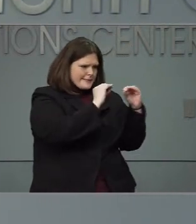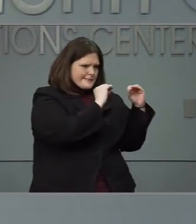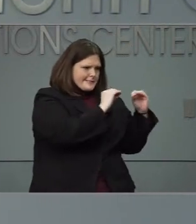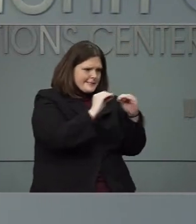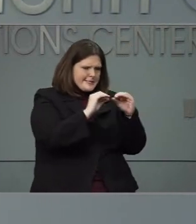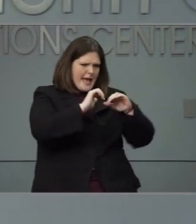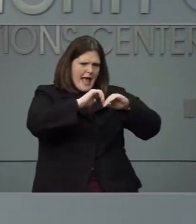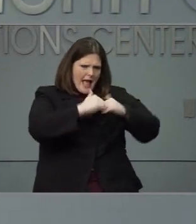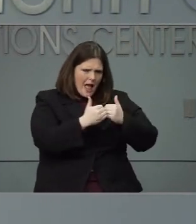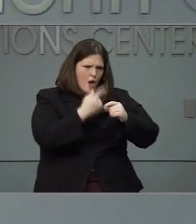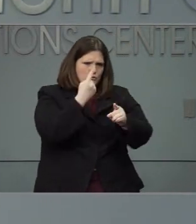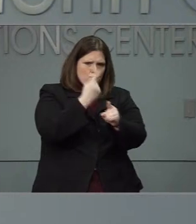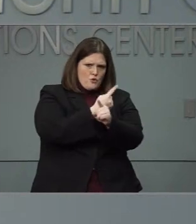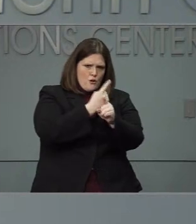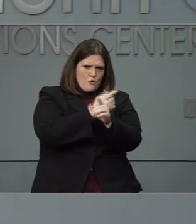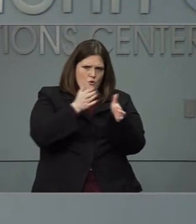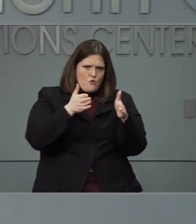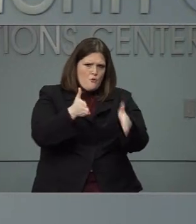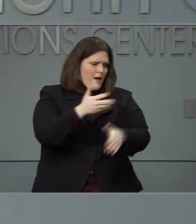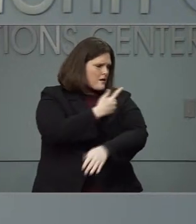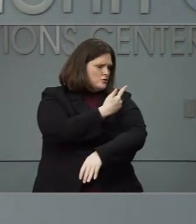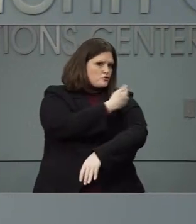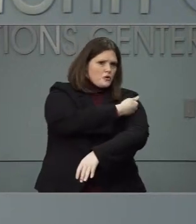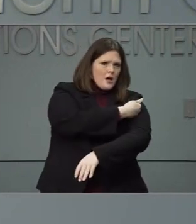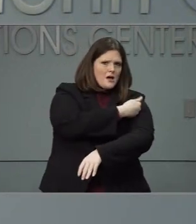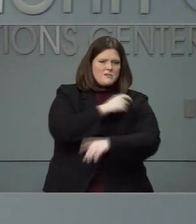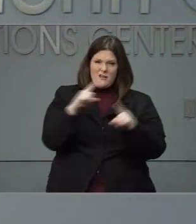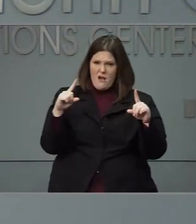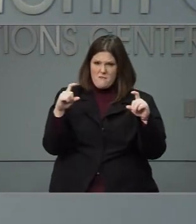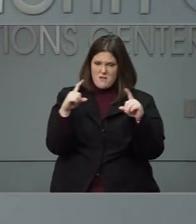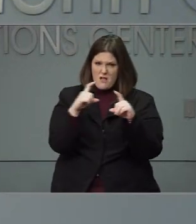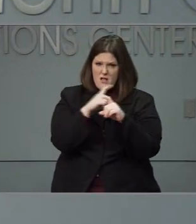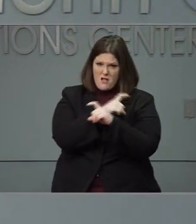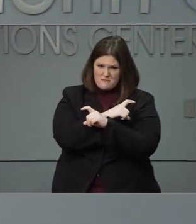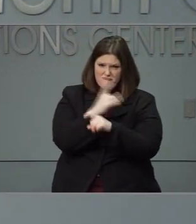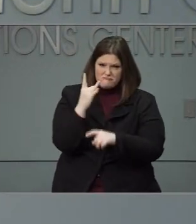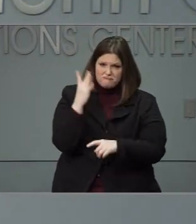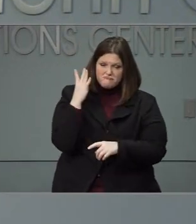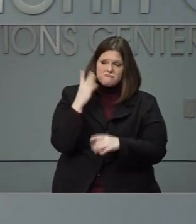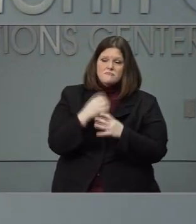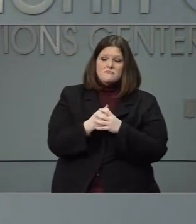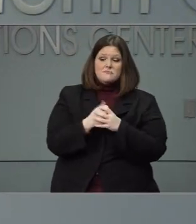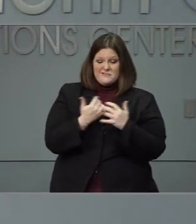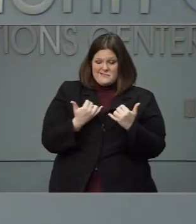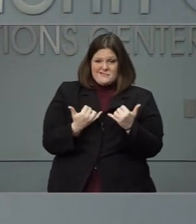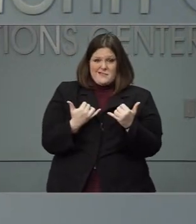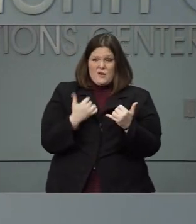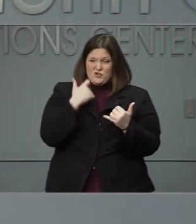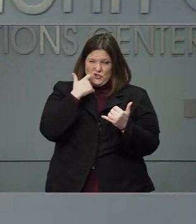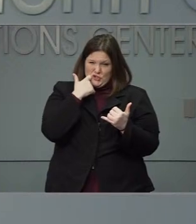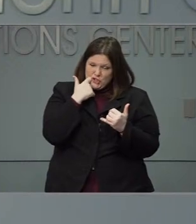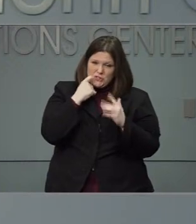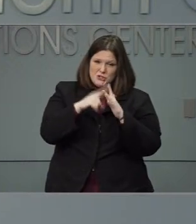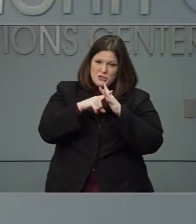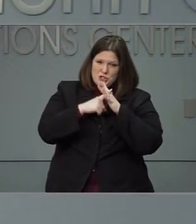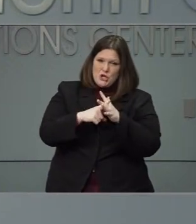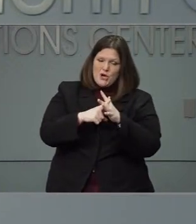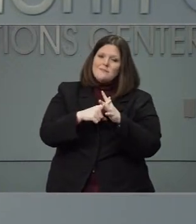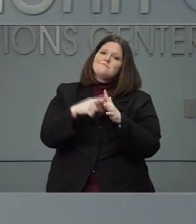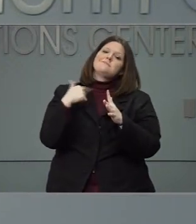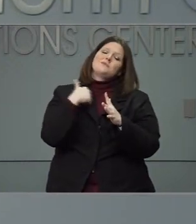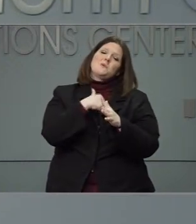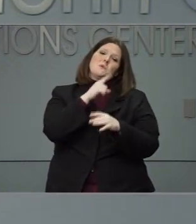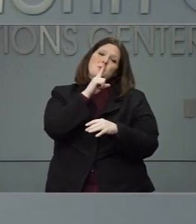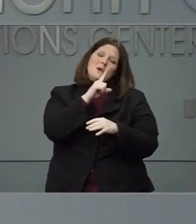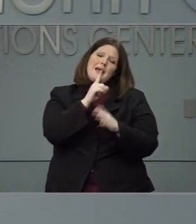administer it. And we are just into this a couple of weeks and we ask people to be